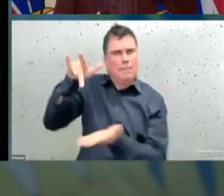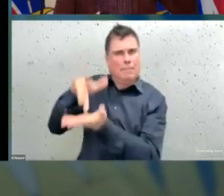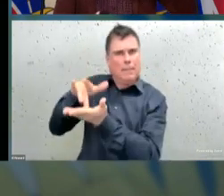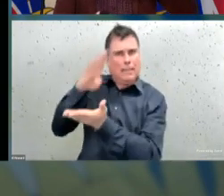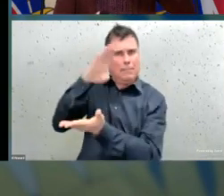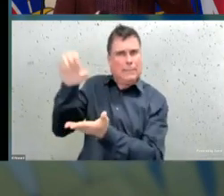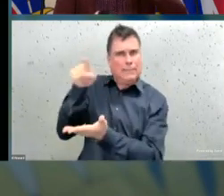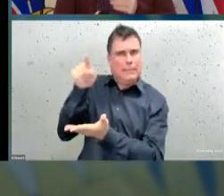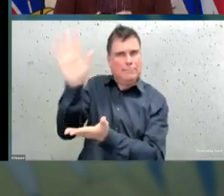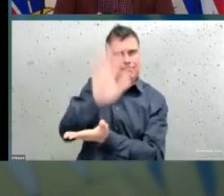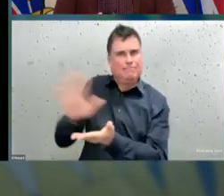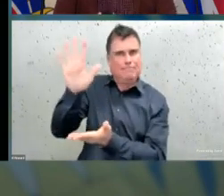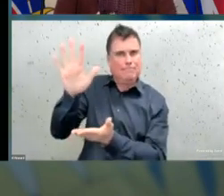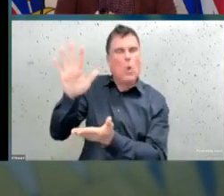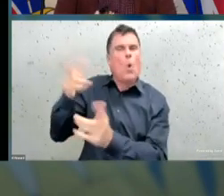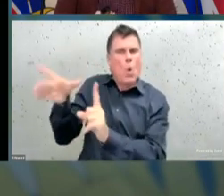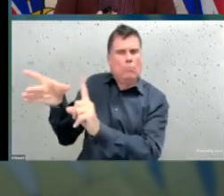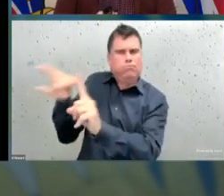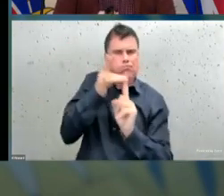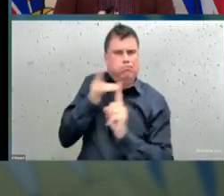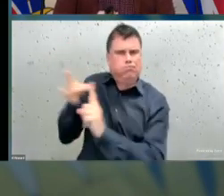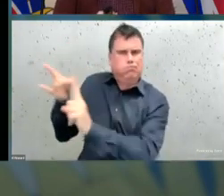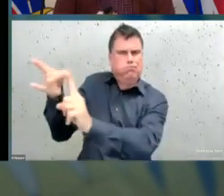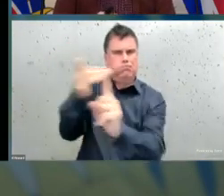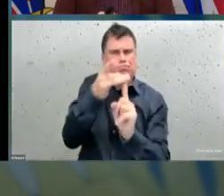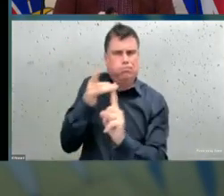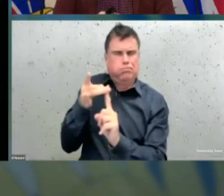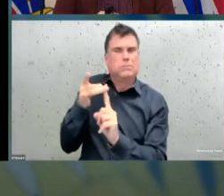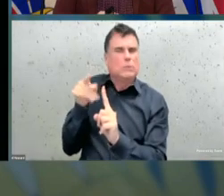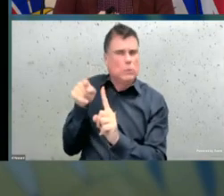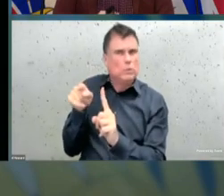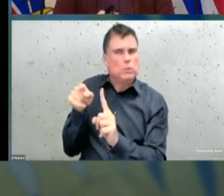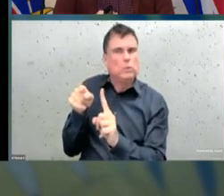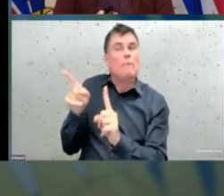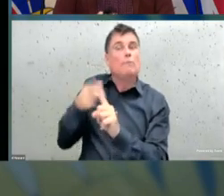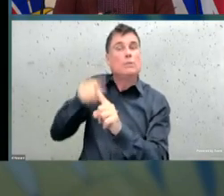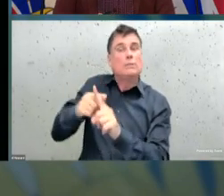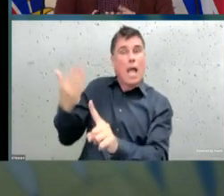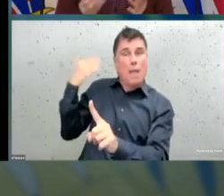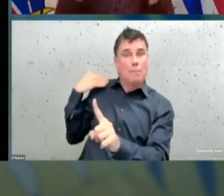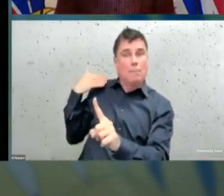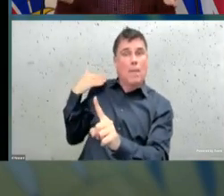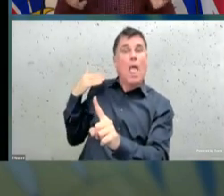a steady decrease, particularly in the last couple of weeks with the